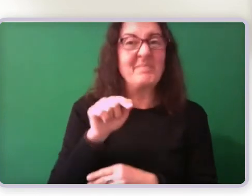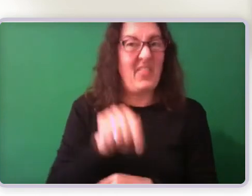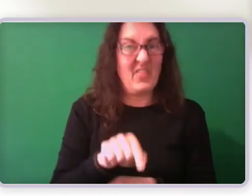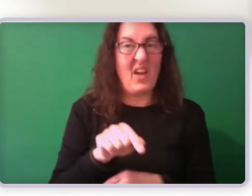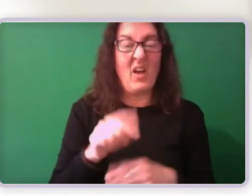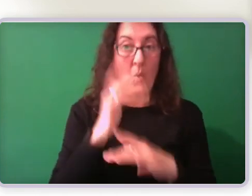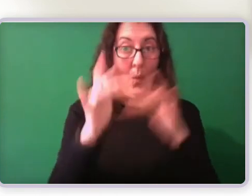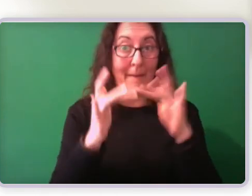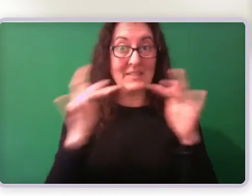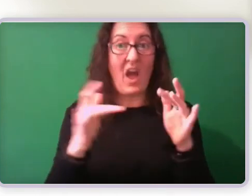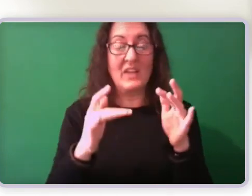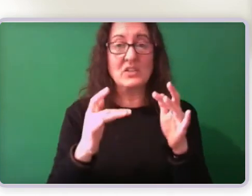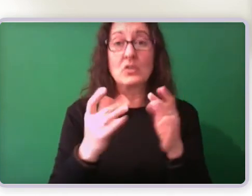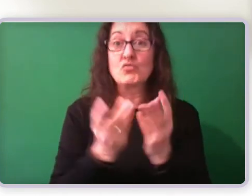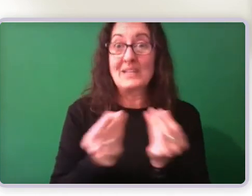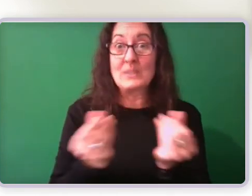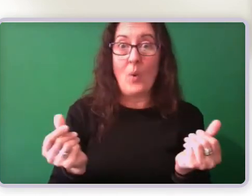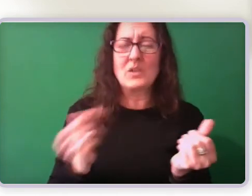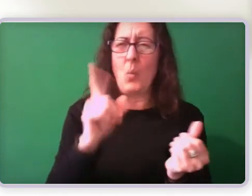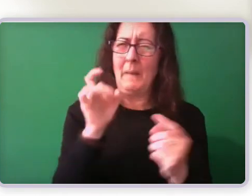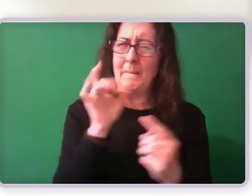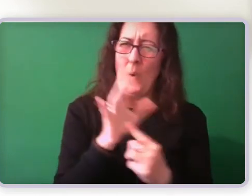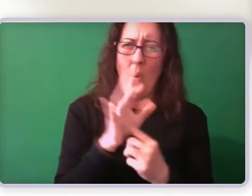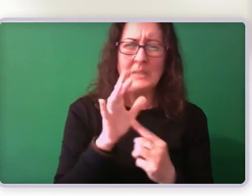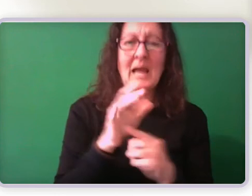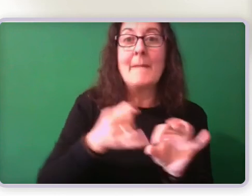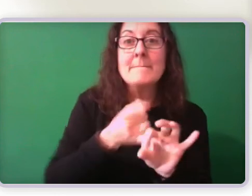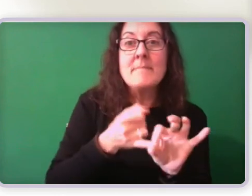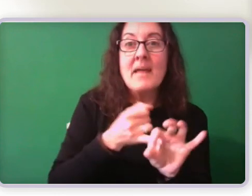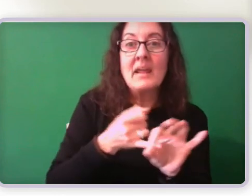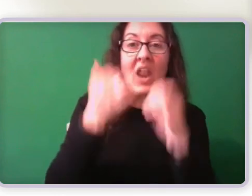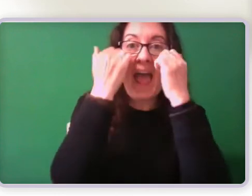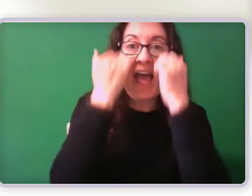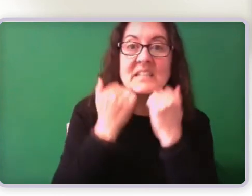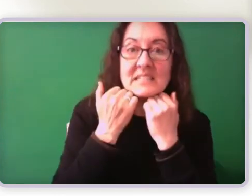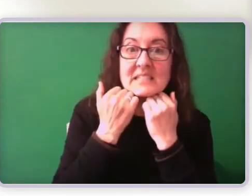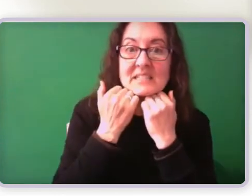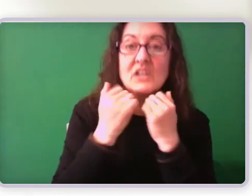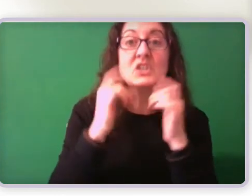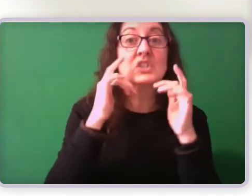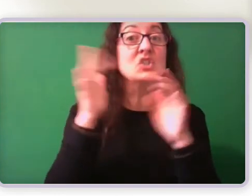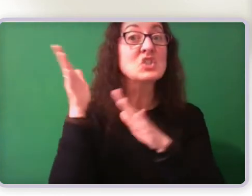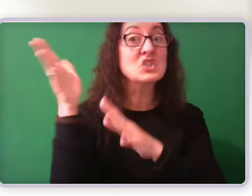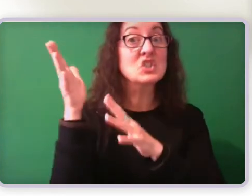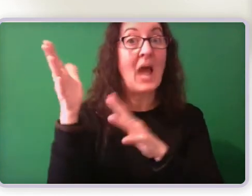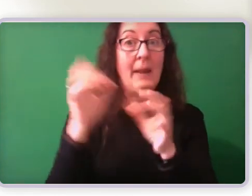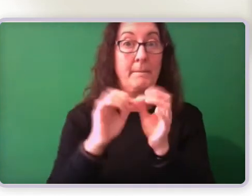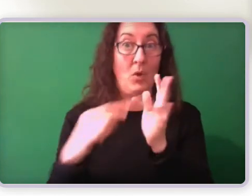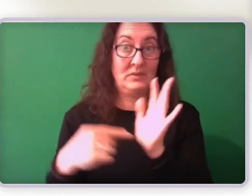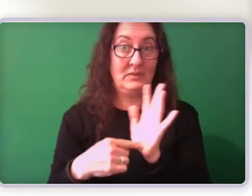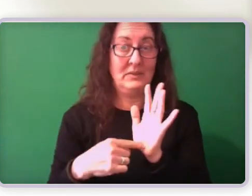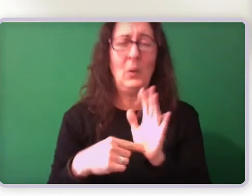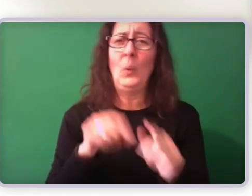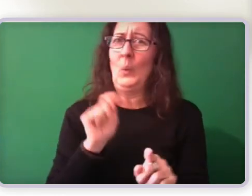We've used the Joseph platform to create an automated chat bot, which users can engage with,